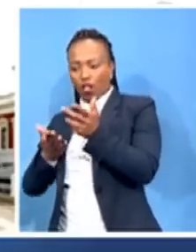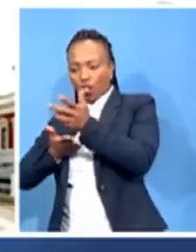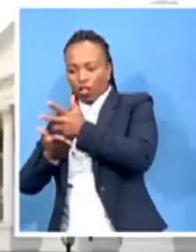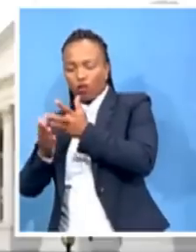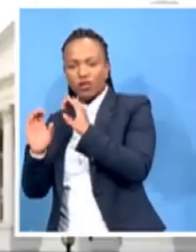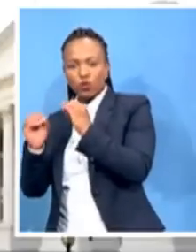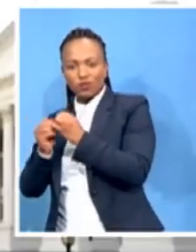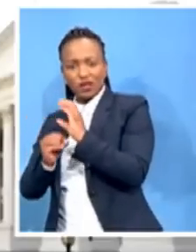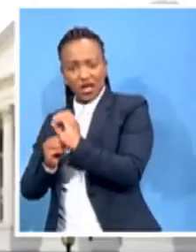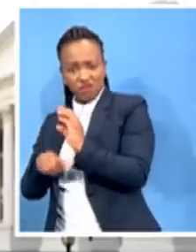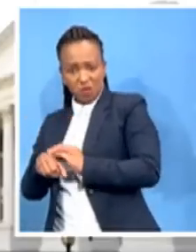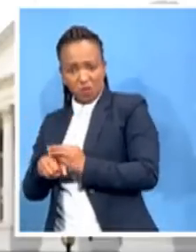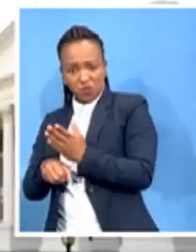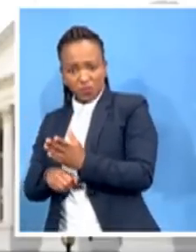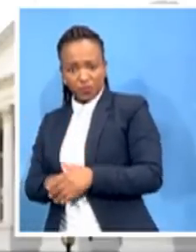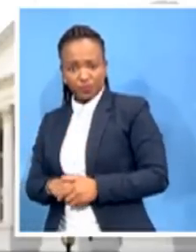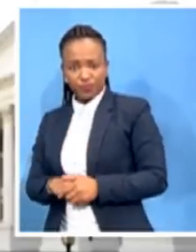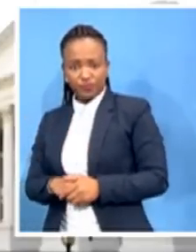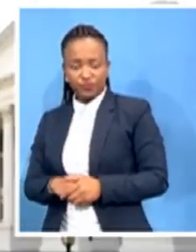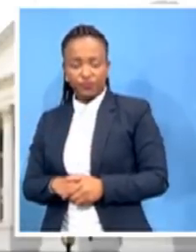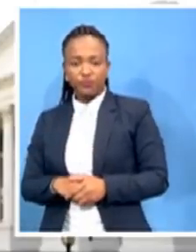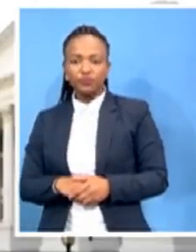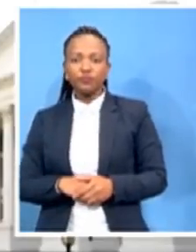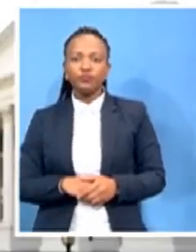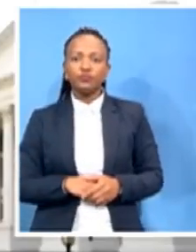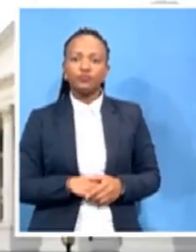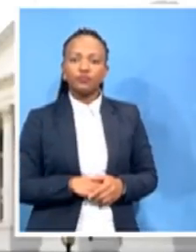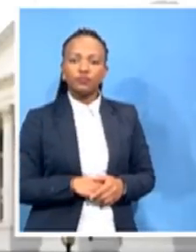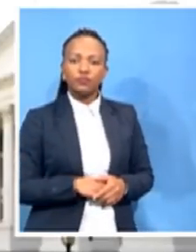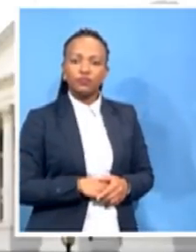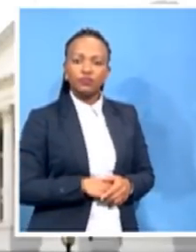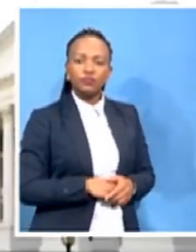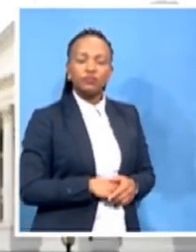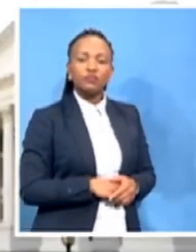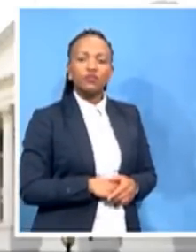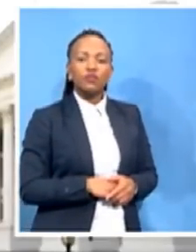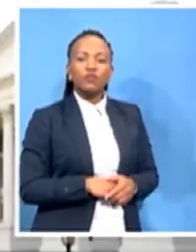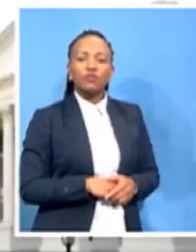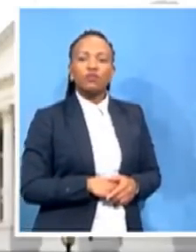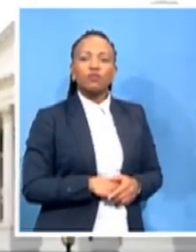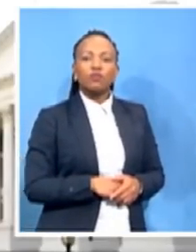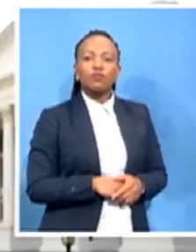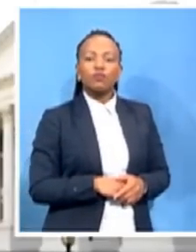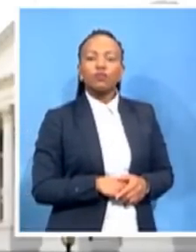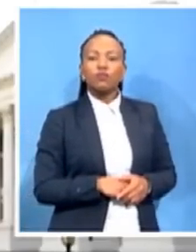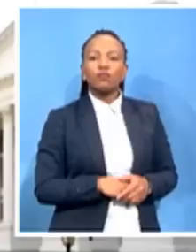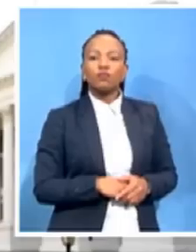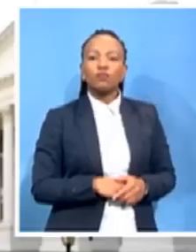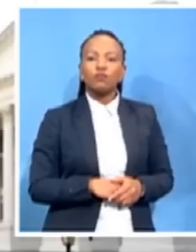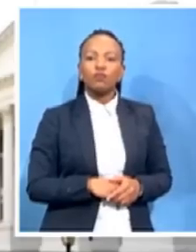Look, as MKMVA, we come from a community of very poor people.